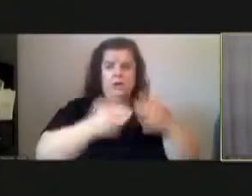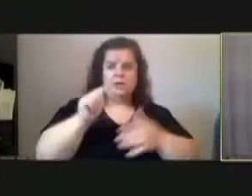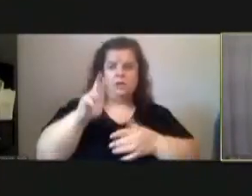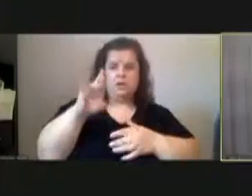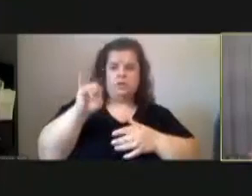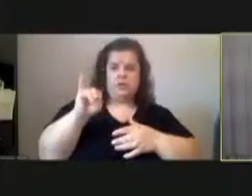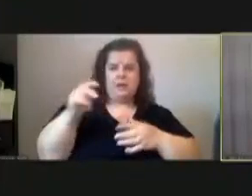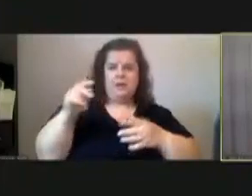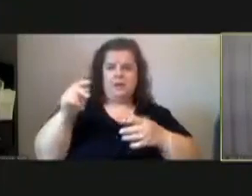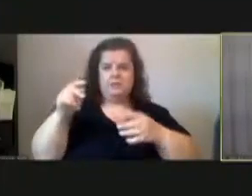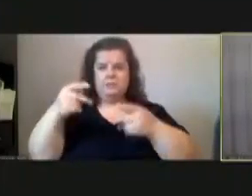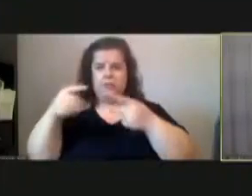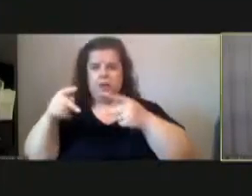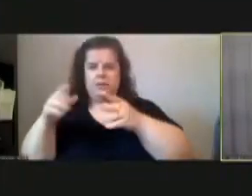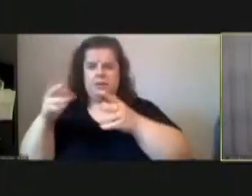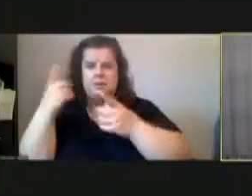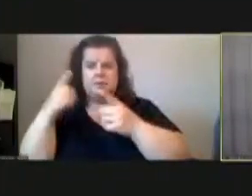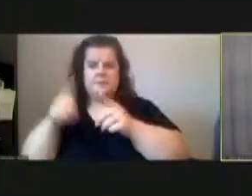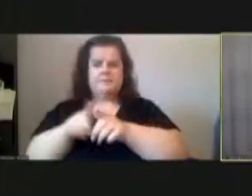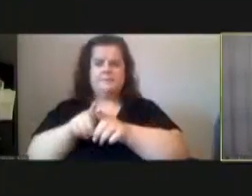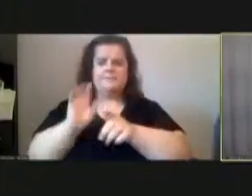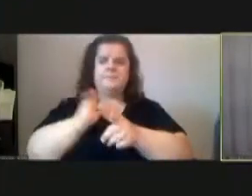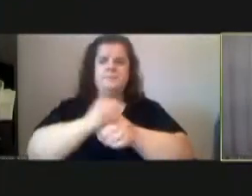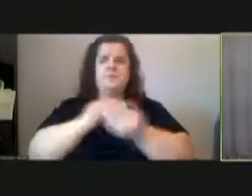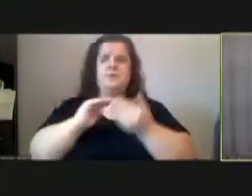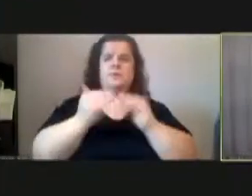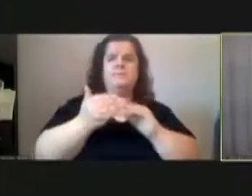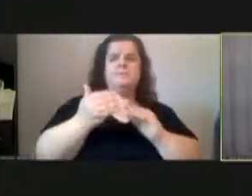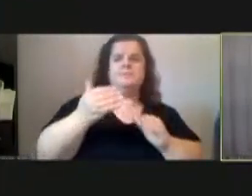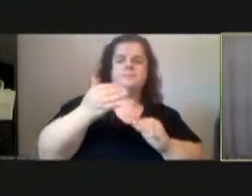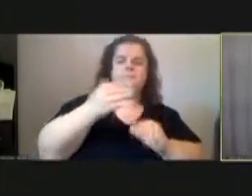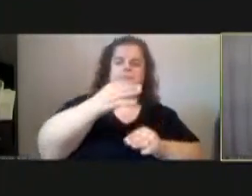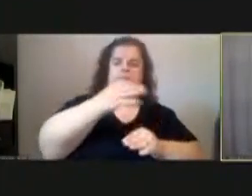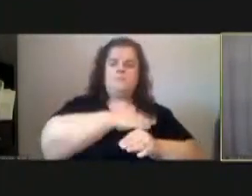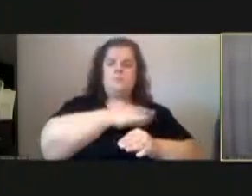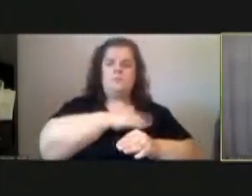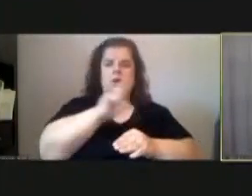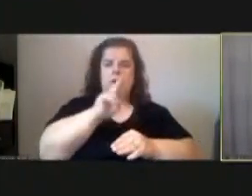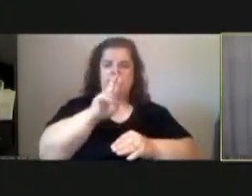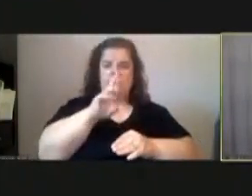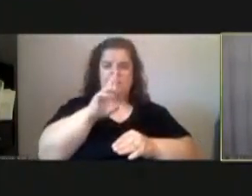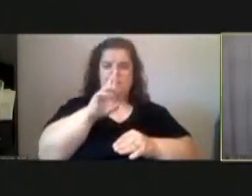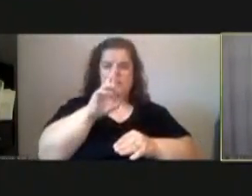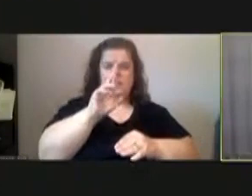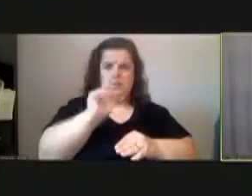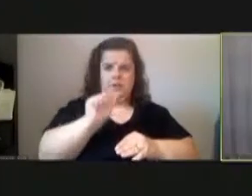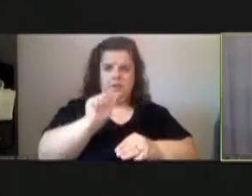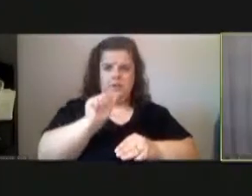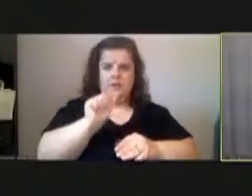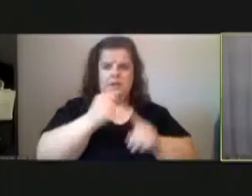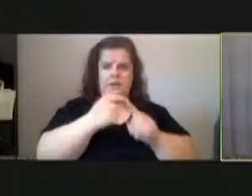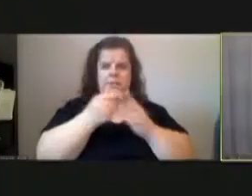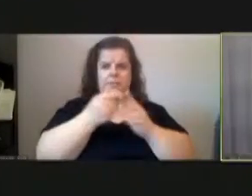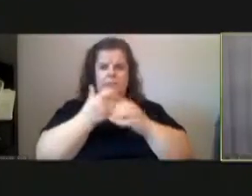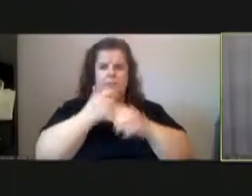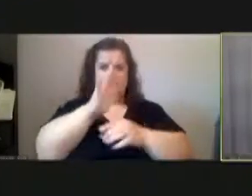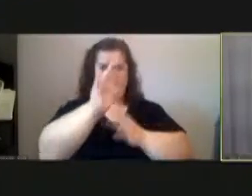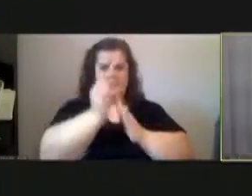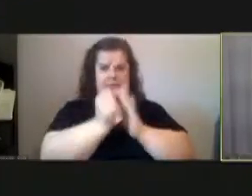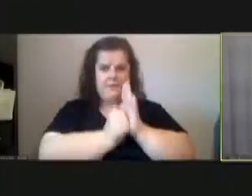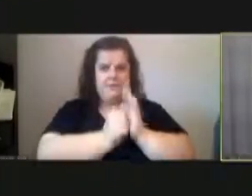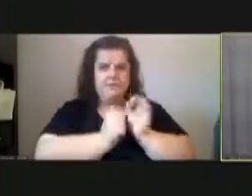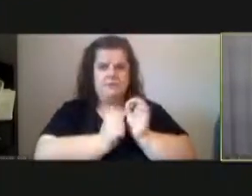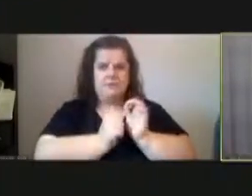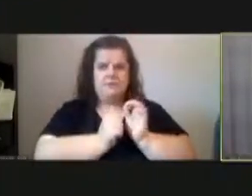um so our city of pittsburgh urban redevelopment authority is putting in money from its own accounts and